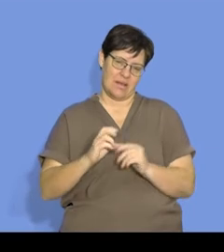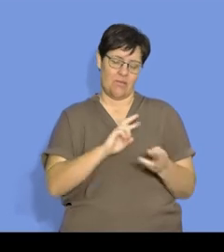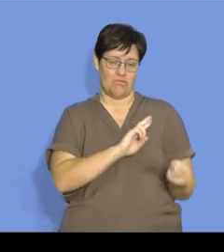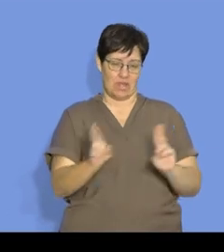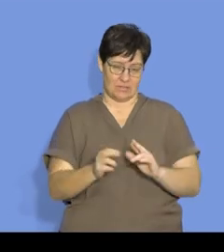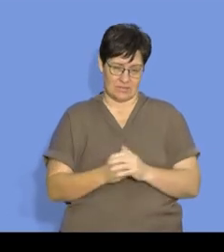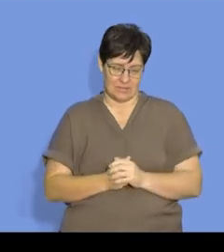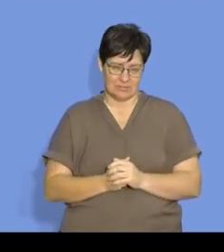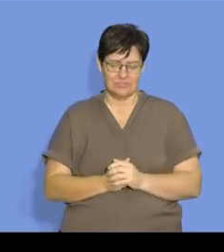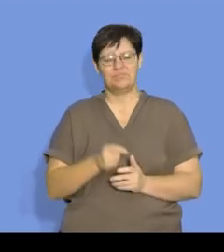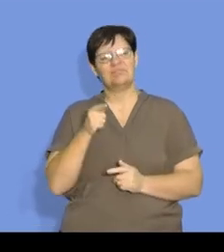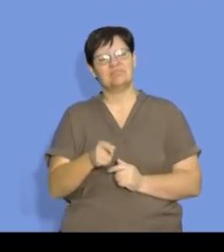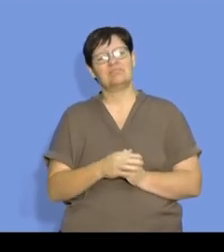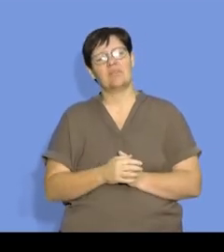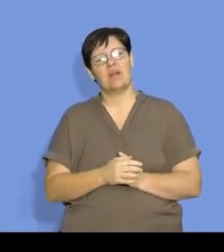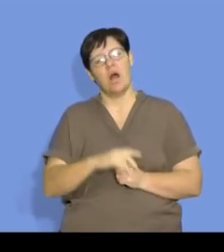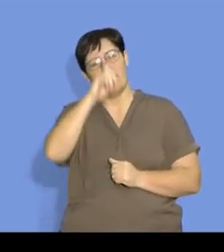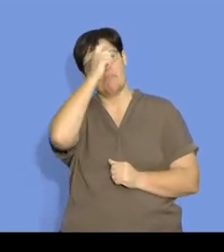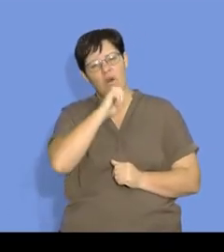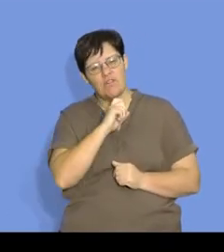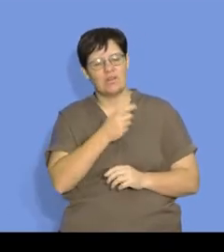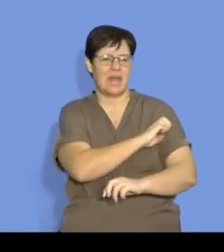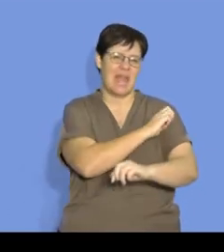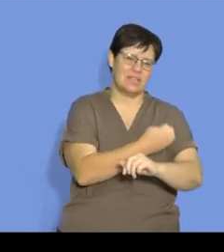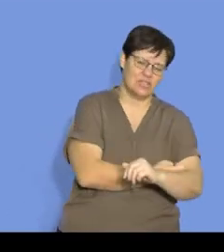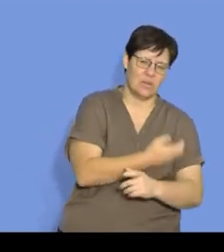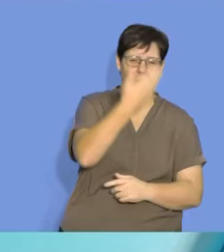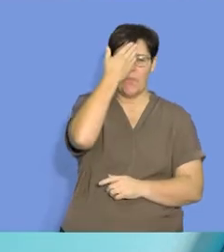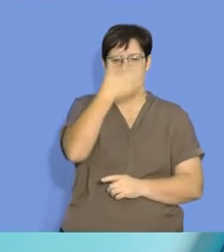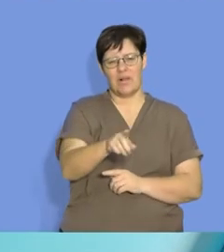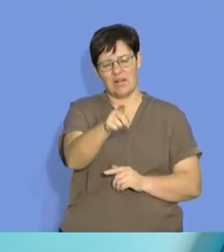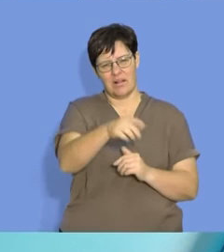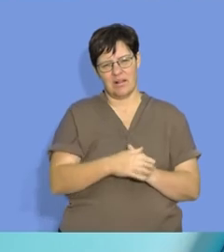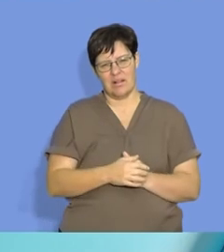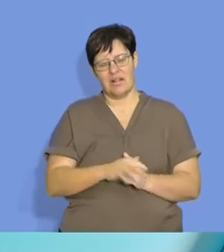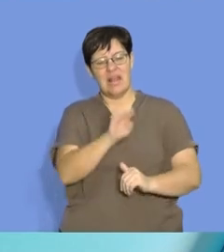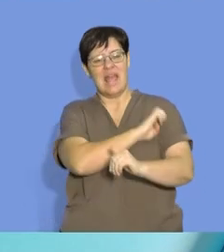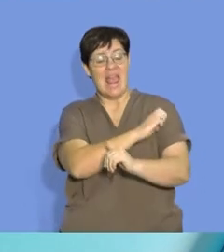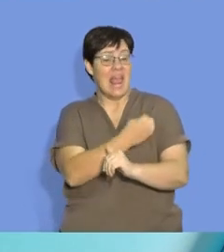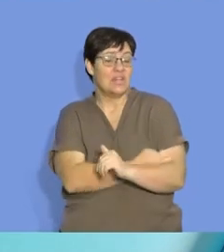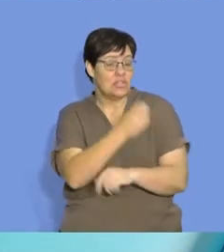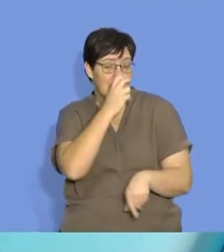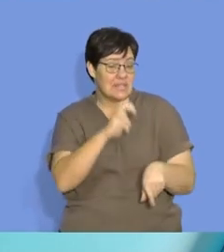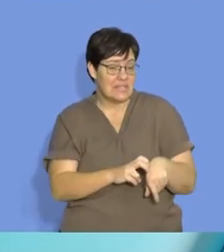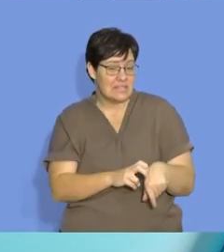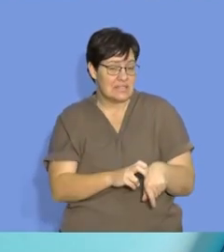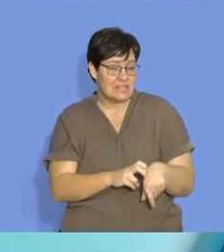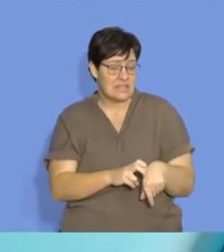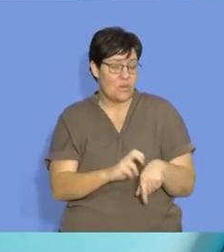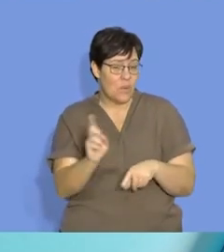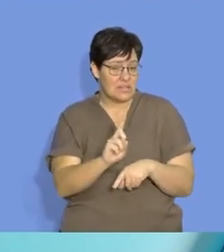Right. And we now spoke about the profiles of the energy. We know that energy needed,